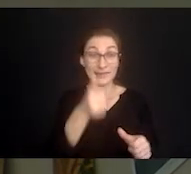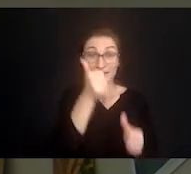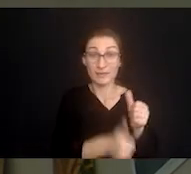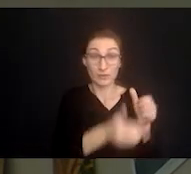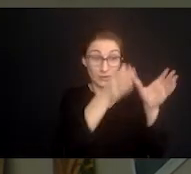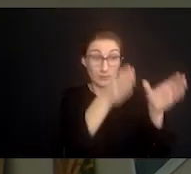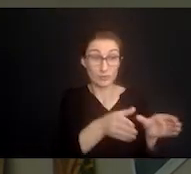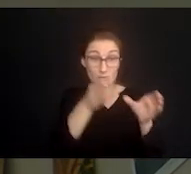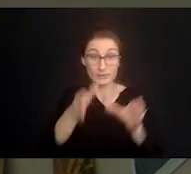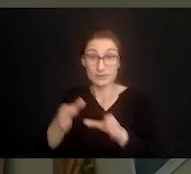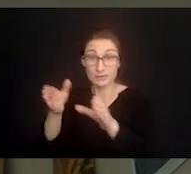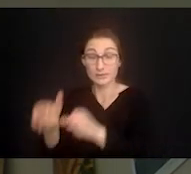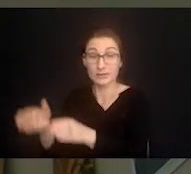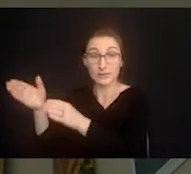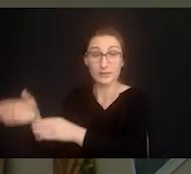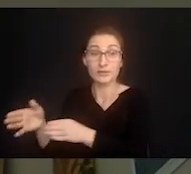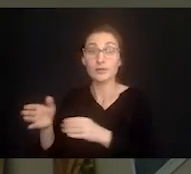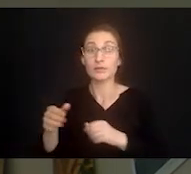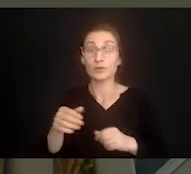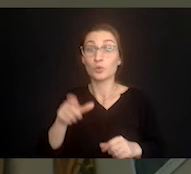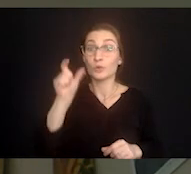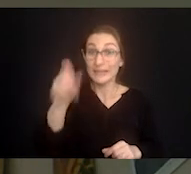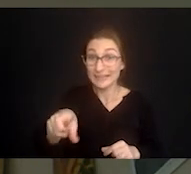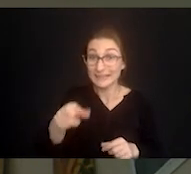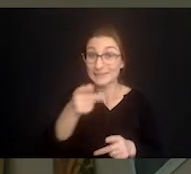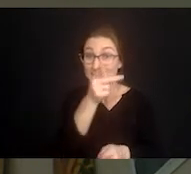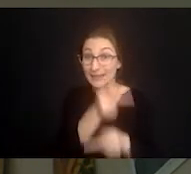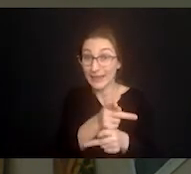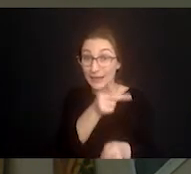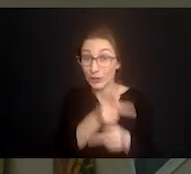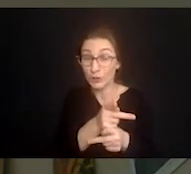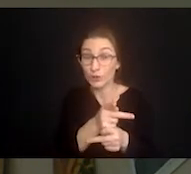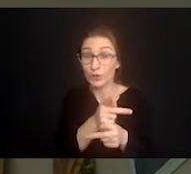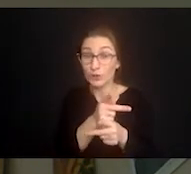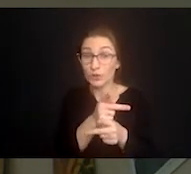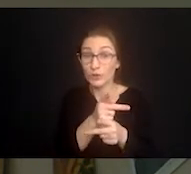individual who needs or receives care